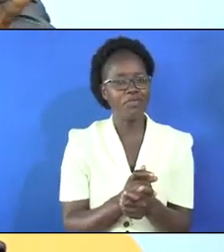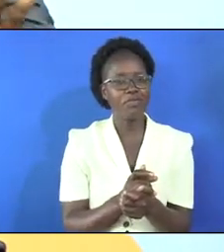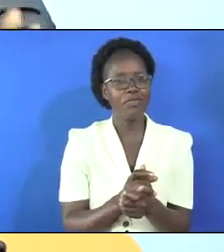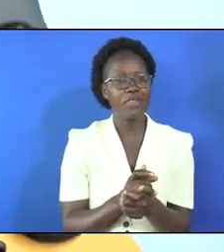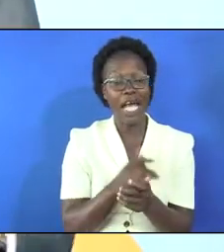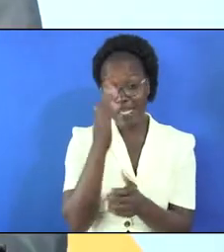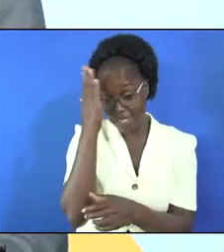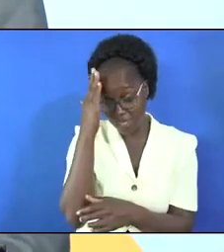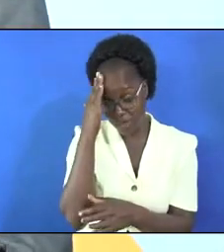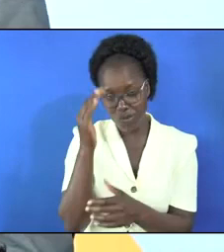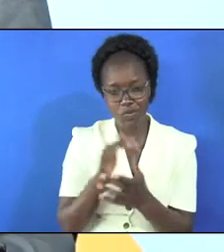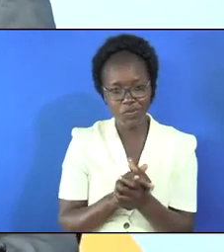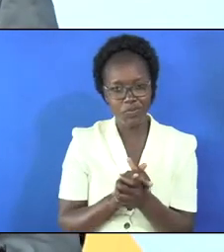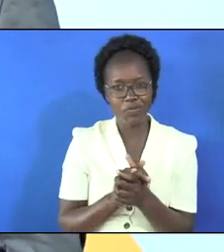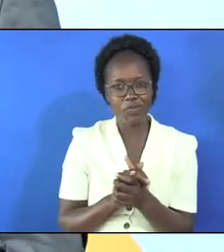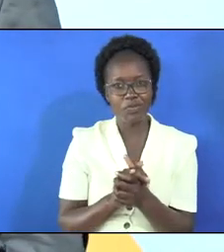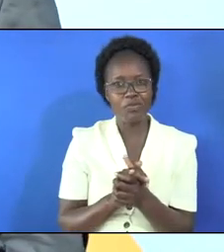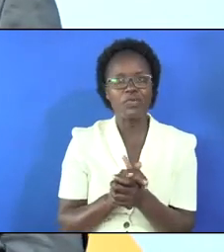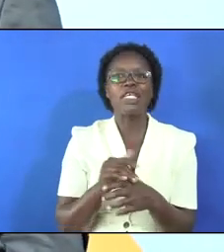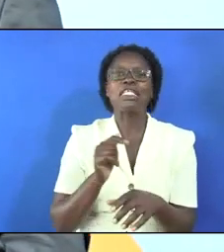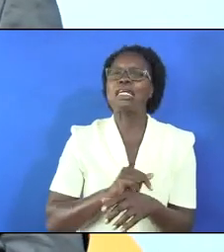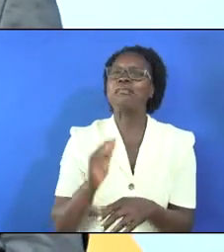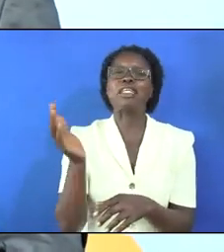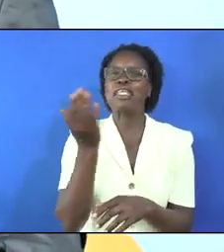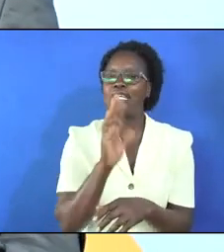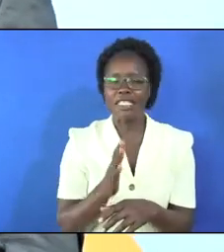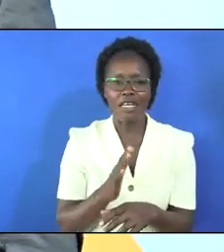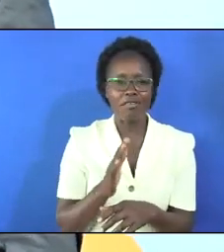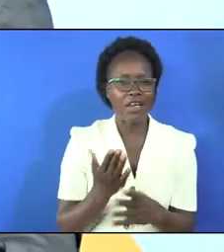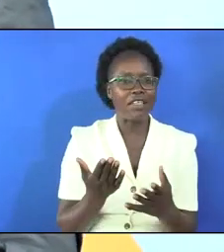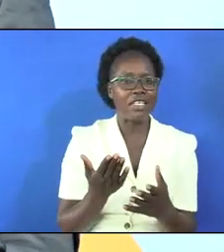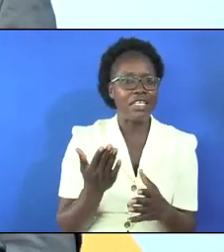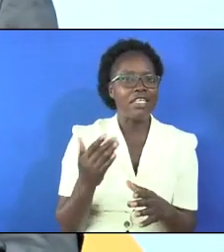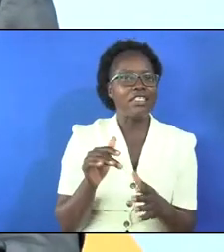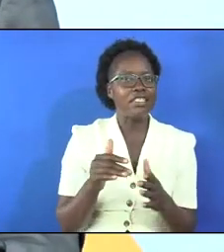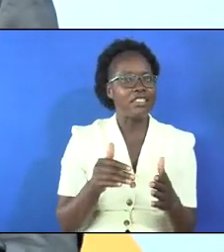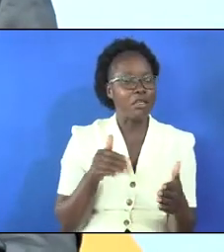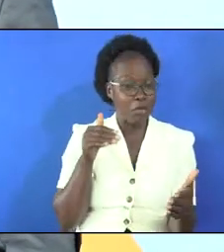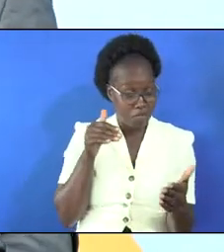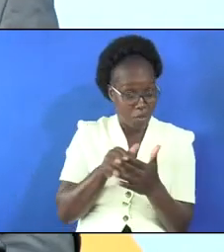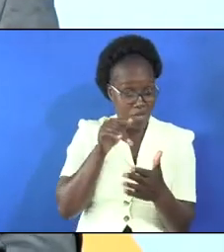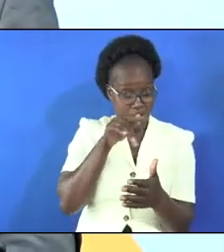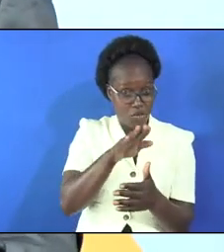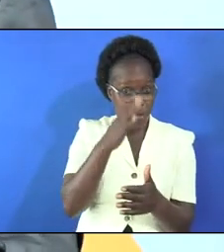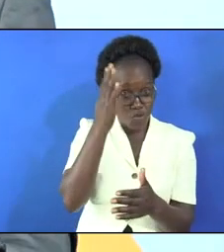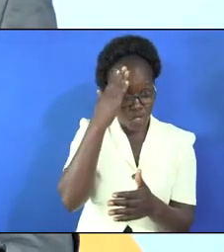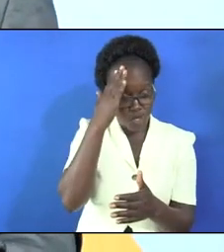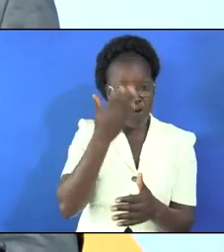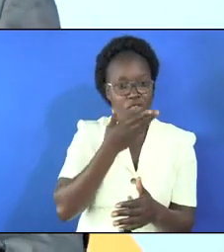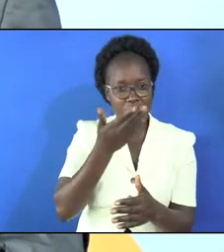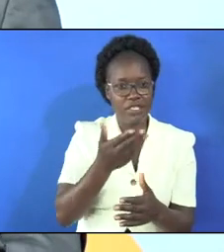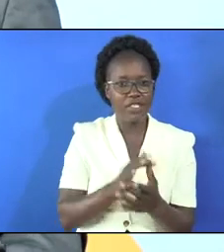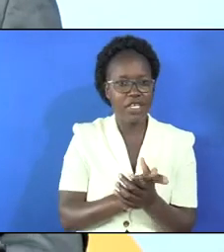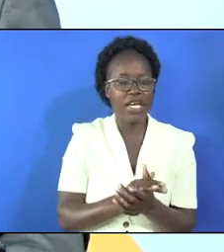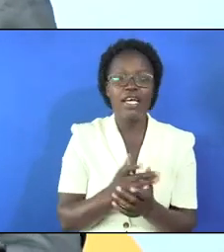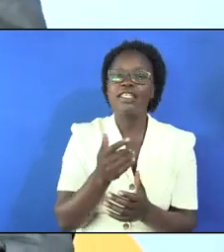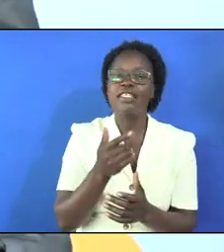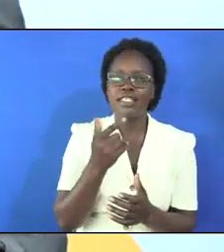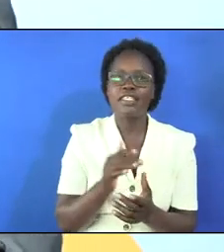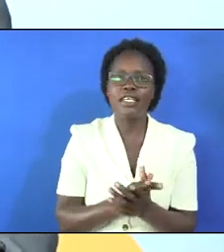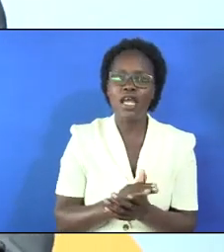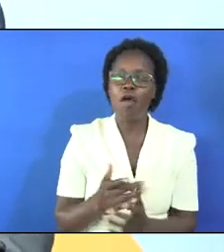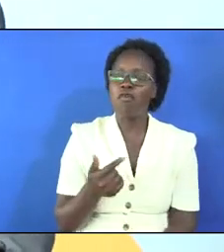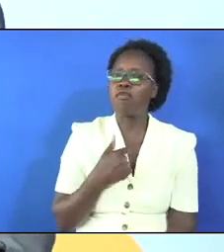they know even when they have never stepped into your shoes they know the answer they say